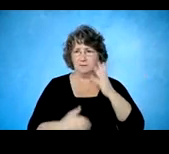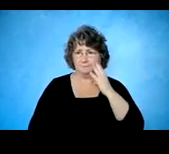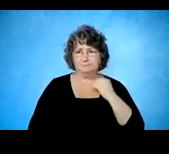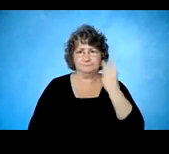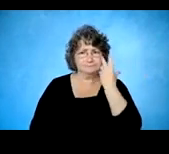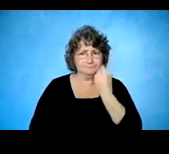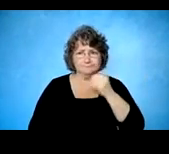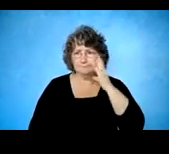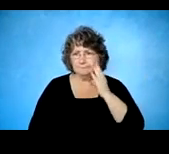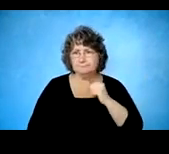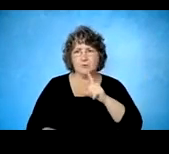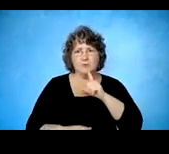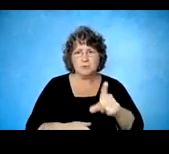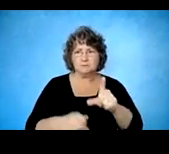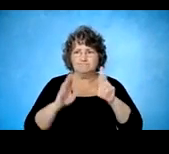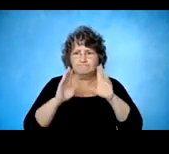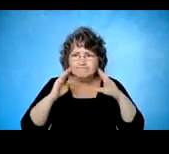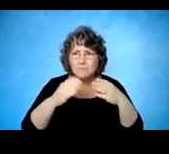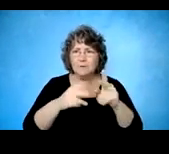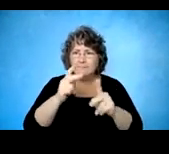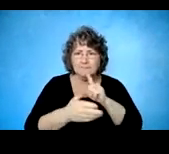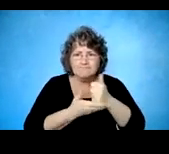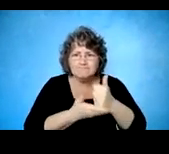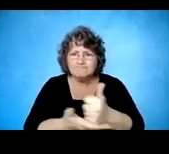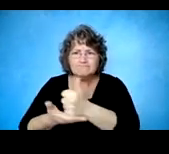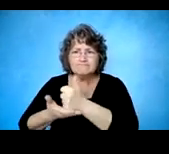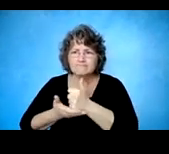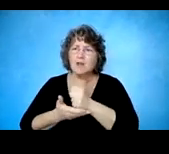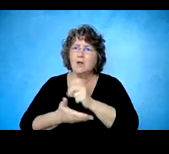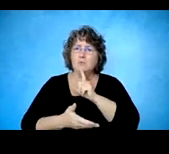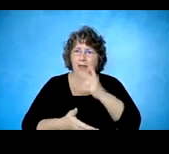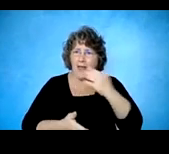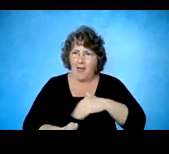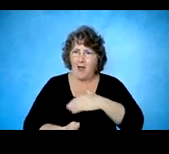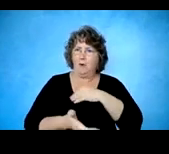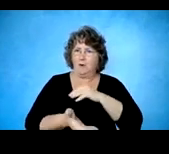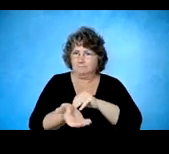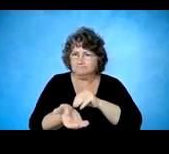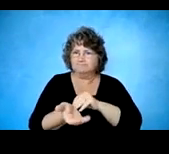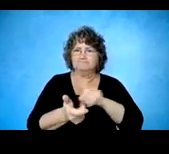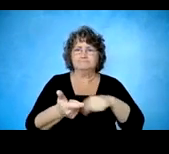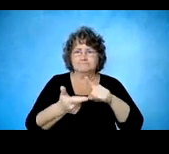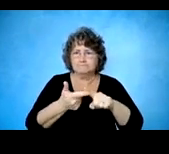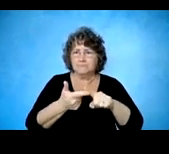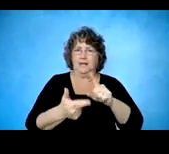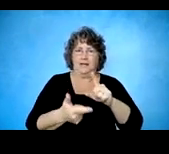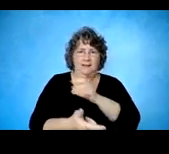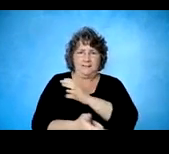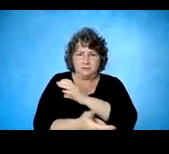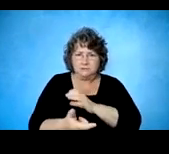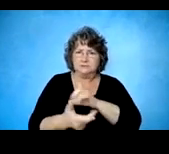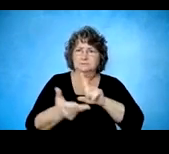we have in the program, experience in physicians, in therapists, in nurses, and certainly in terms of the work that we do